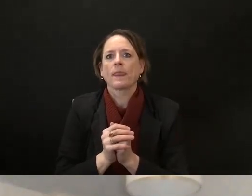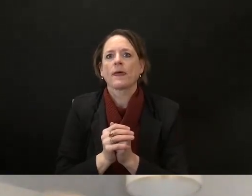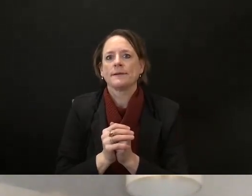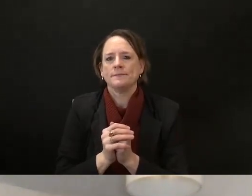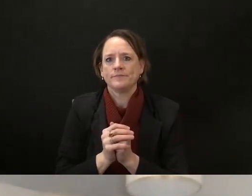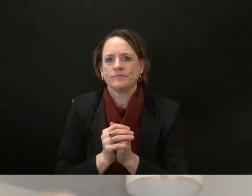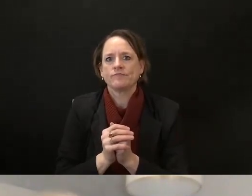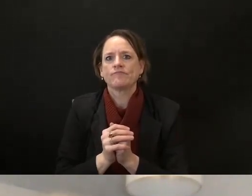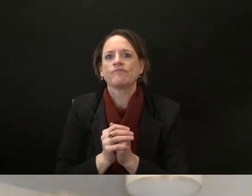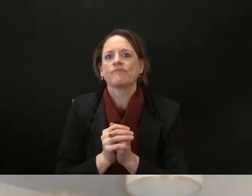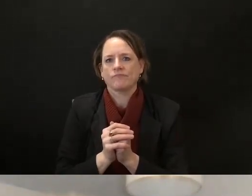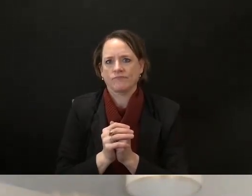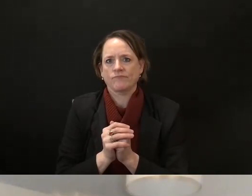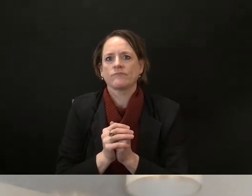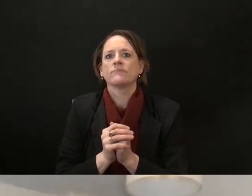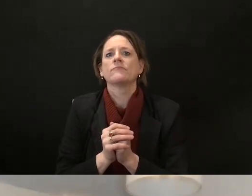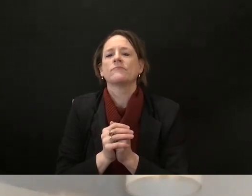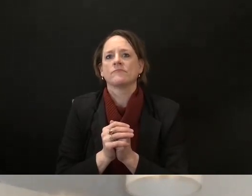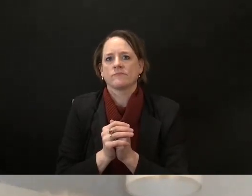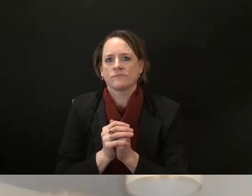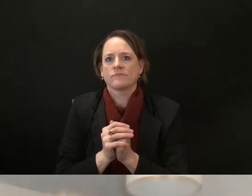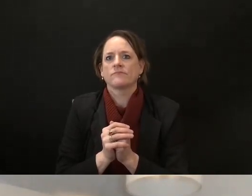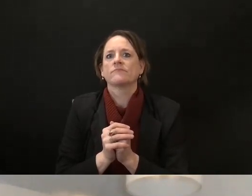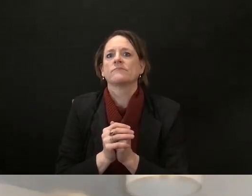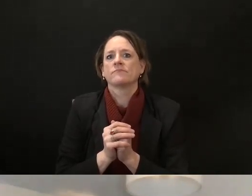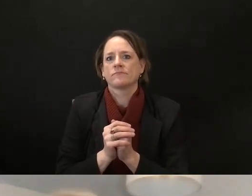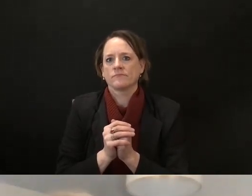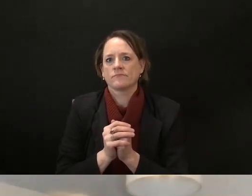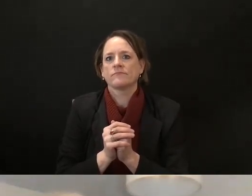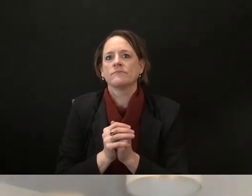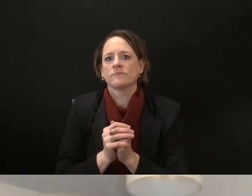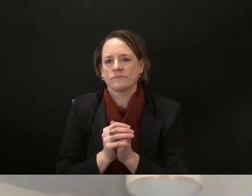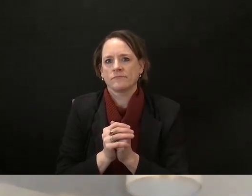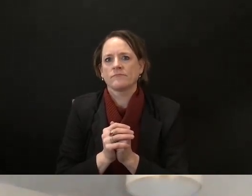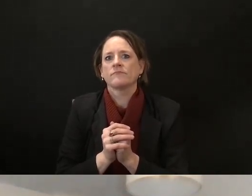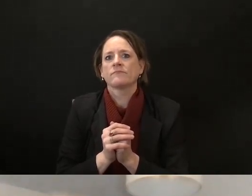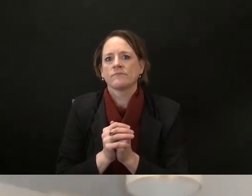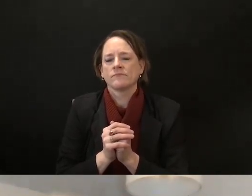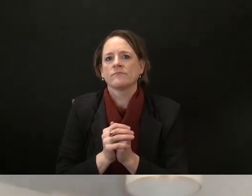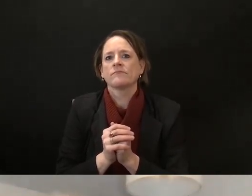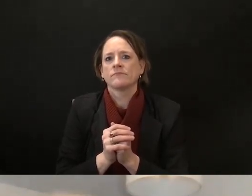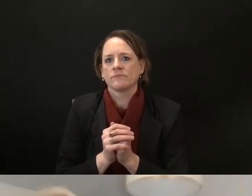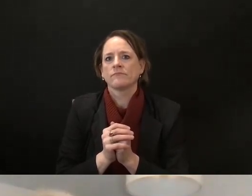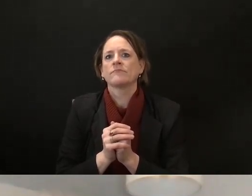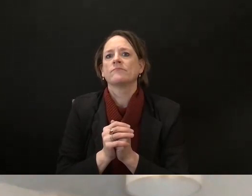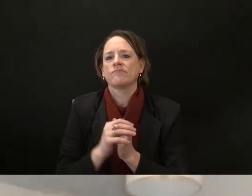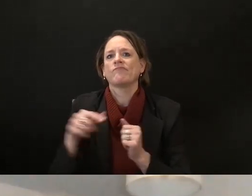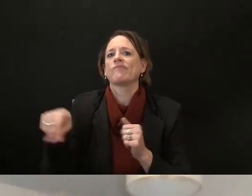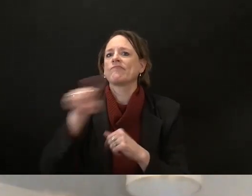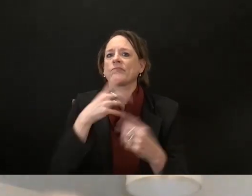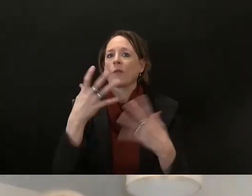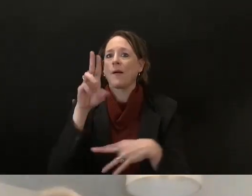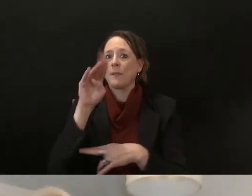uh stop you can from from getting your your ui and how do we fix it one of the major problems that we found especially